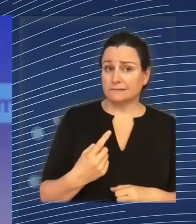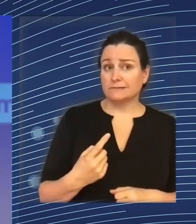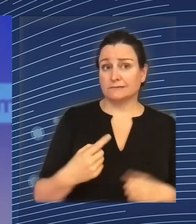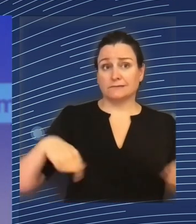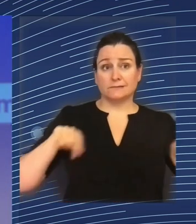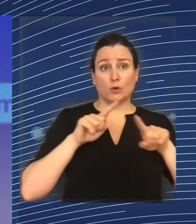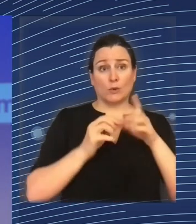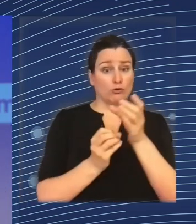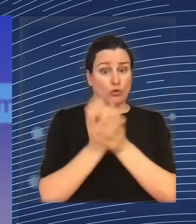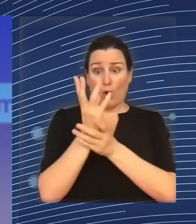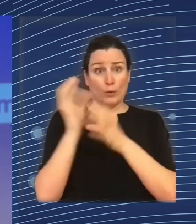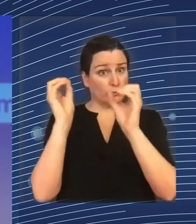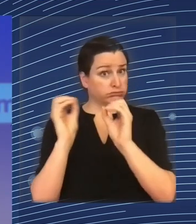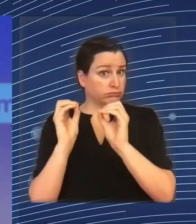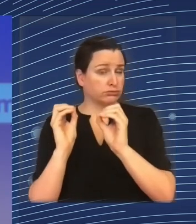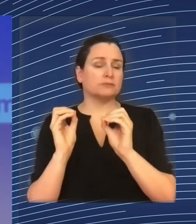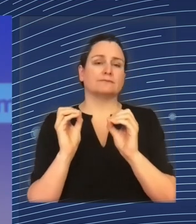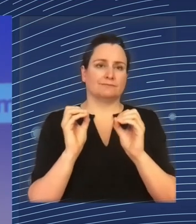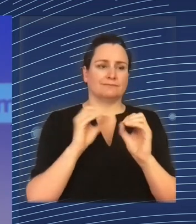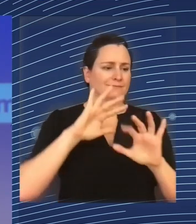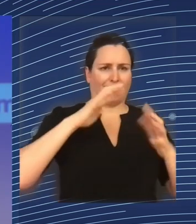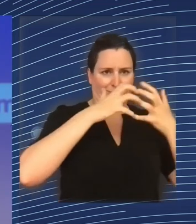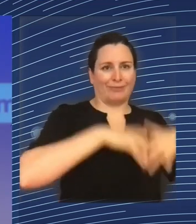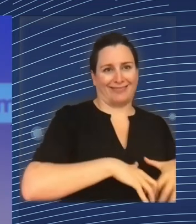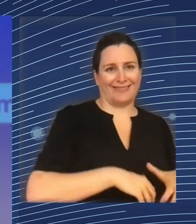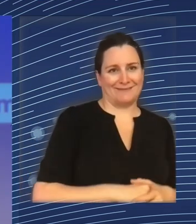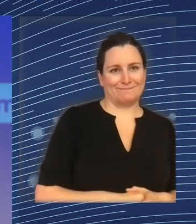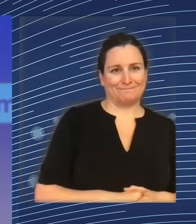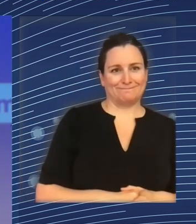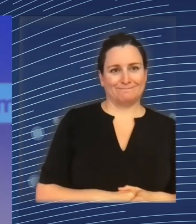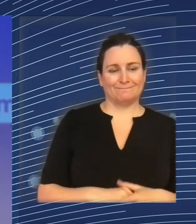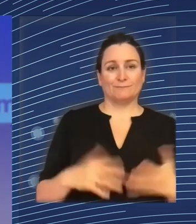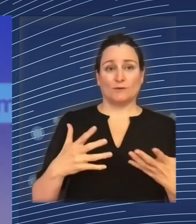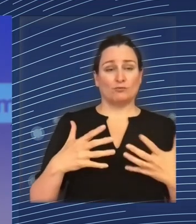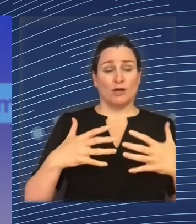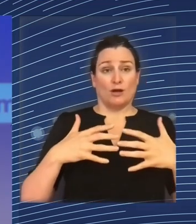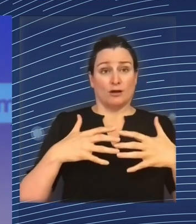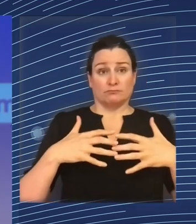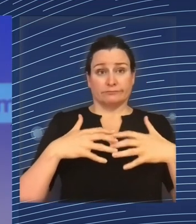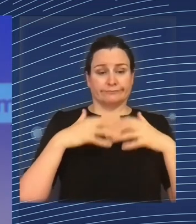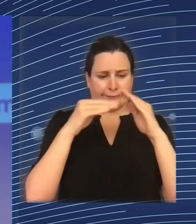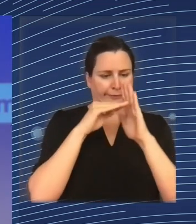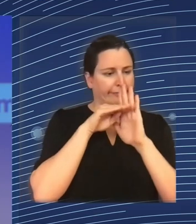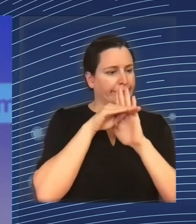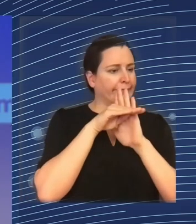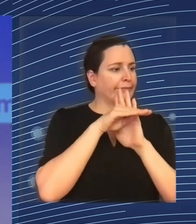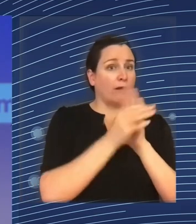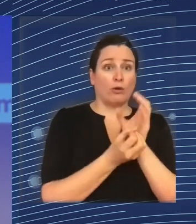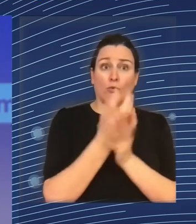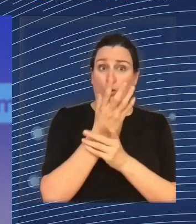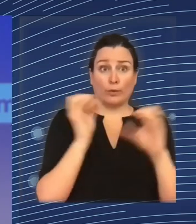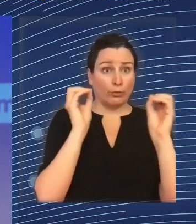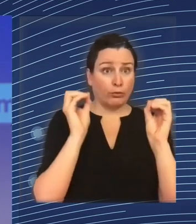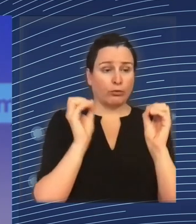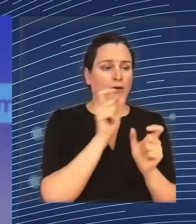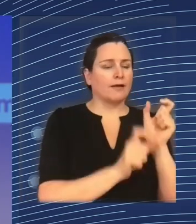lose out. And places that don't grow, they breed unhappiness and discontent. Hmm. The question is how we grow and we have to grow in a